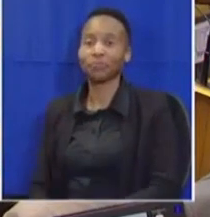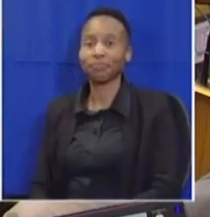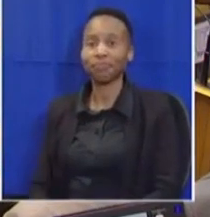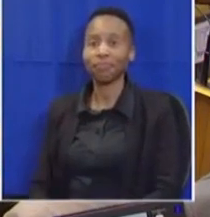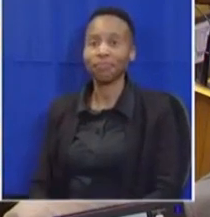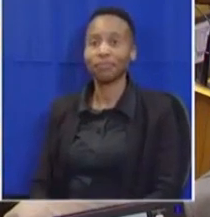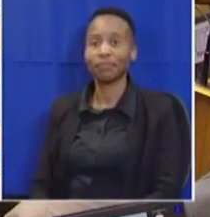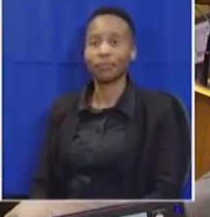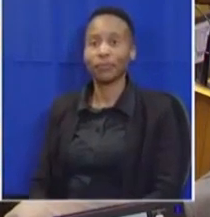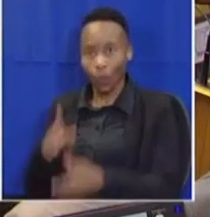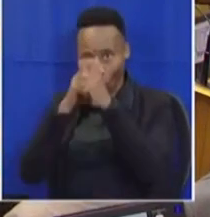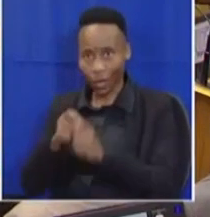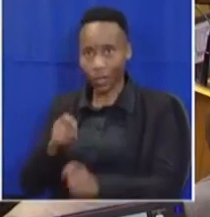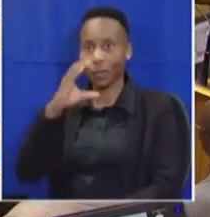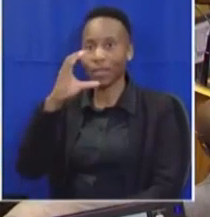honorable cover cool